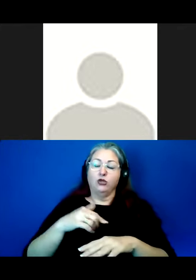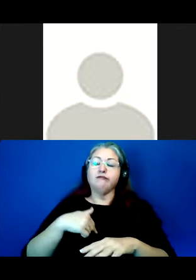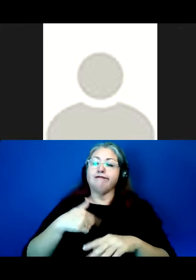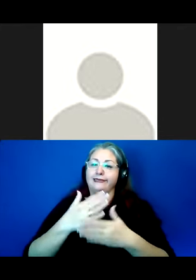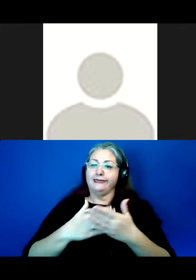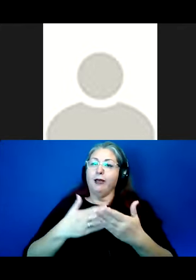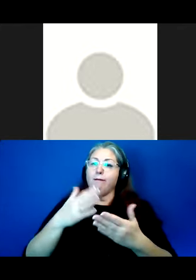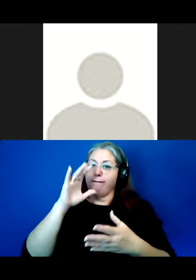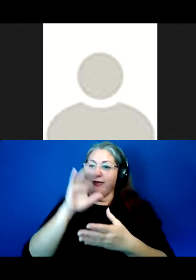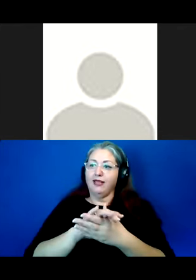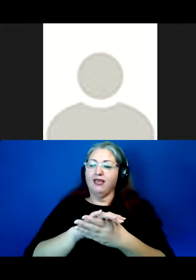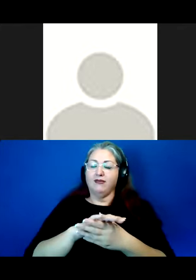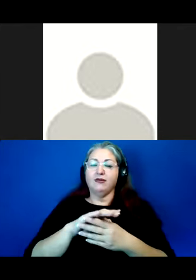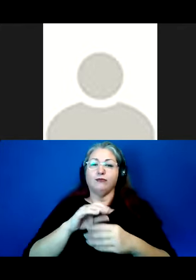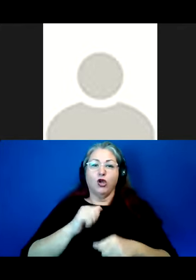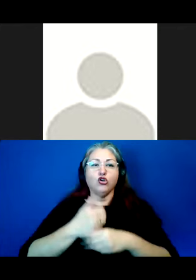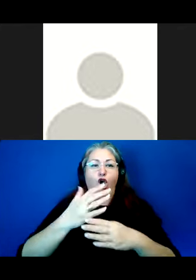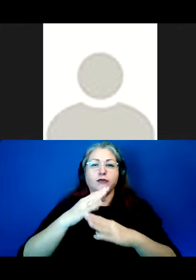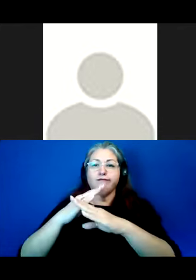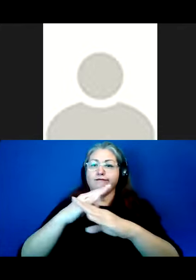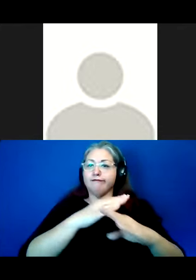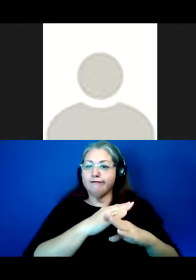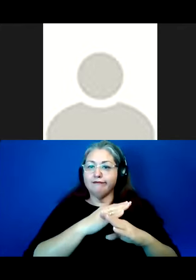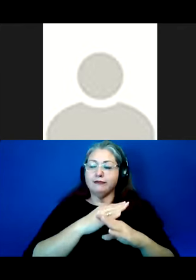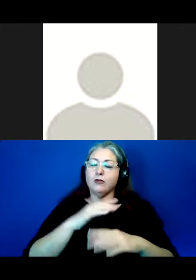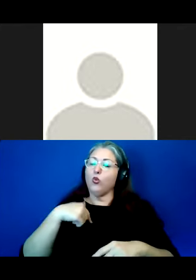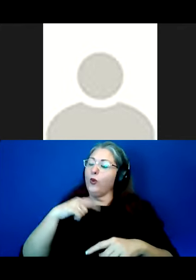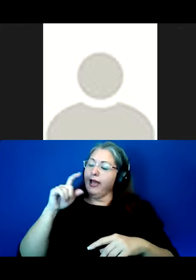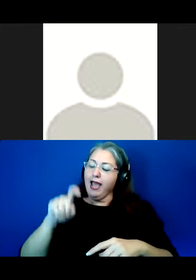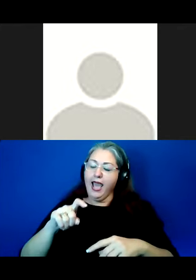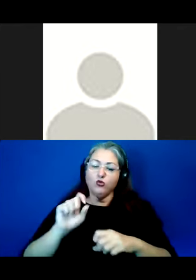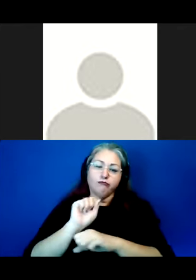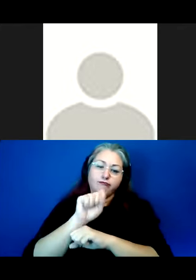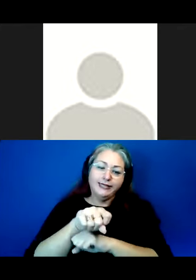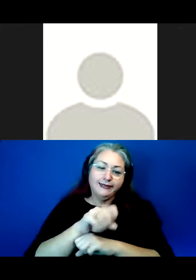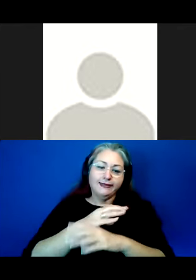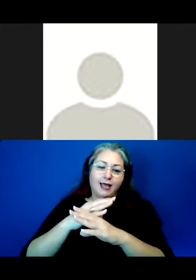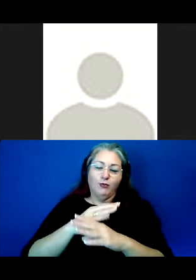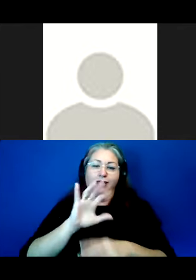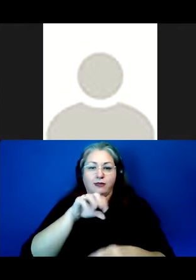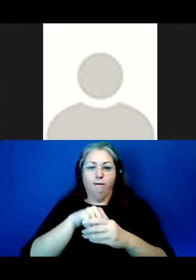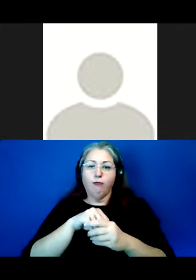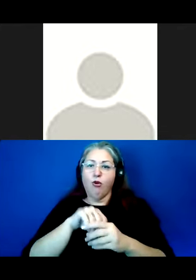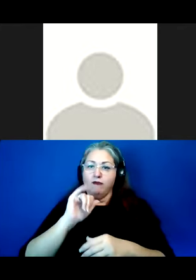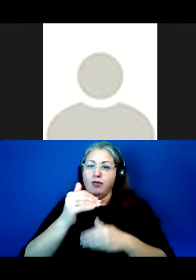that impede community language work, but that we can and must move beyond these obstacles is part of reclamation.